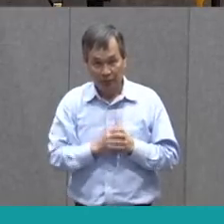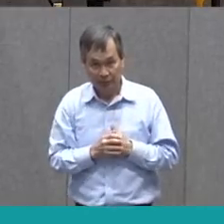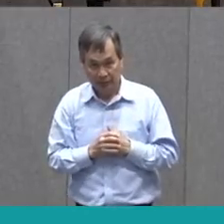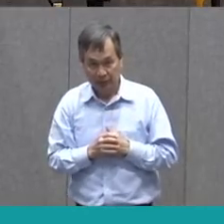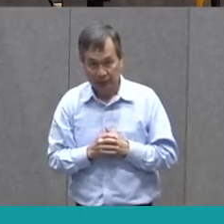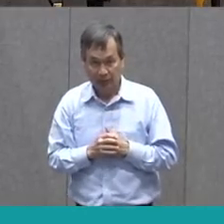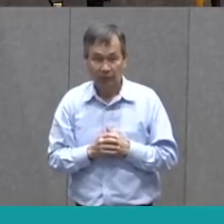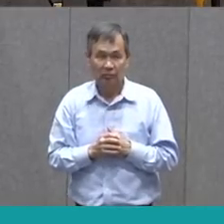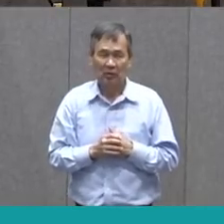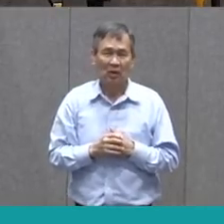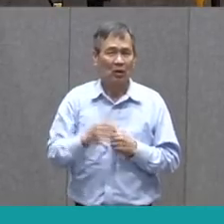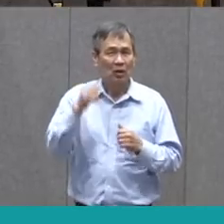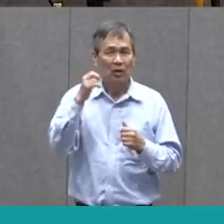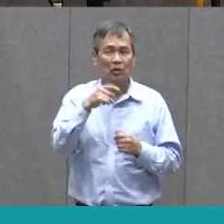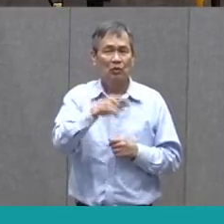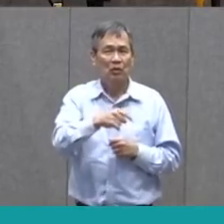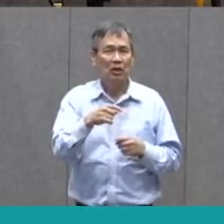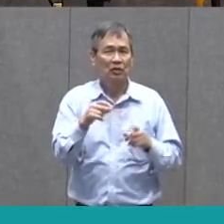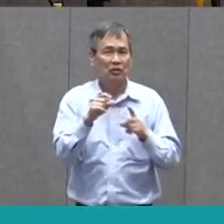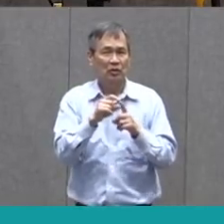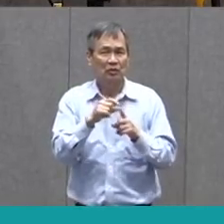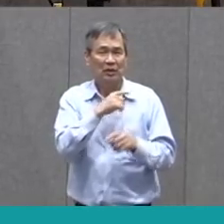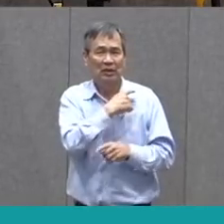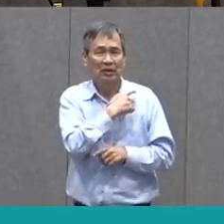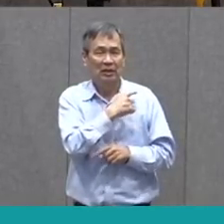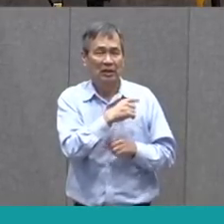Do you remember what we called this yesterday?